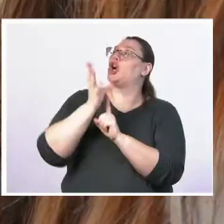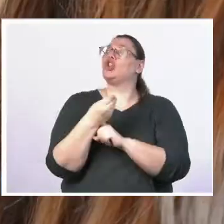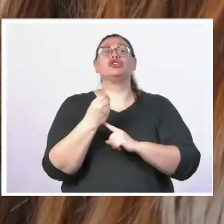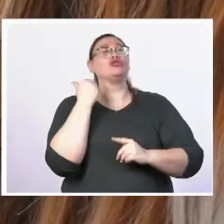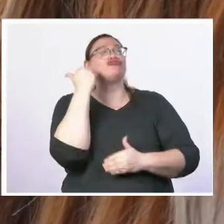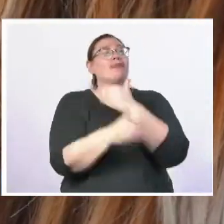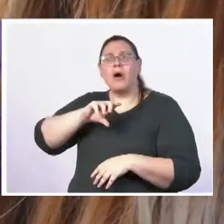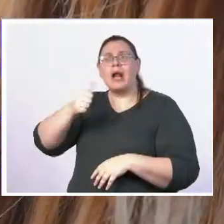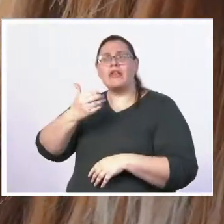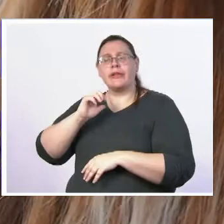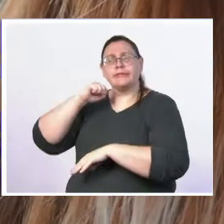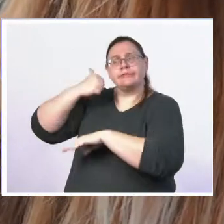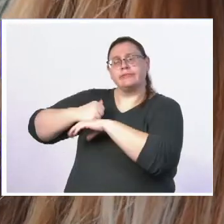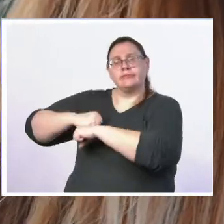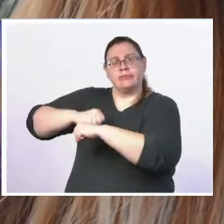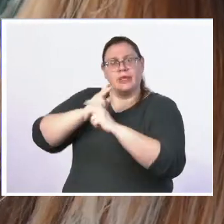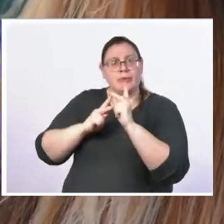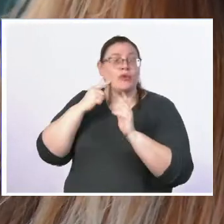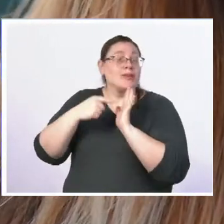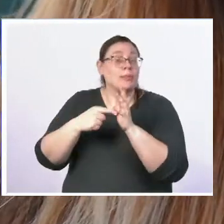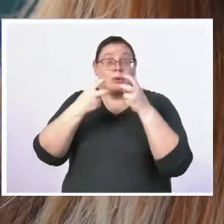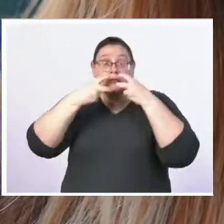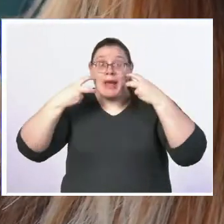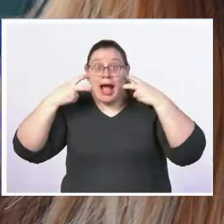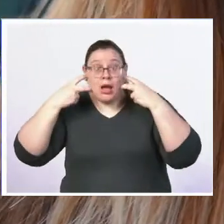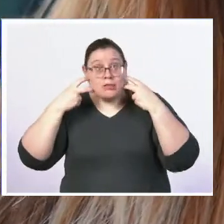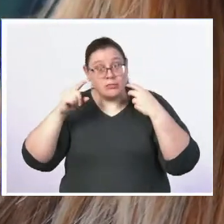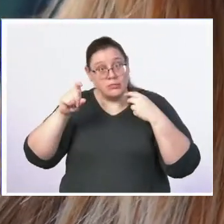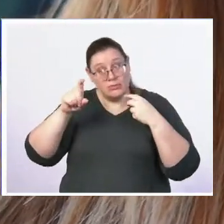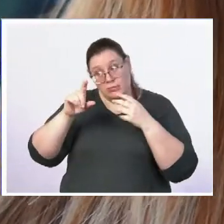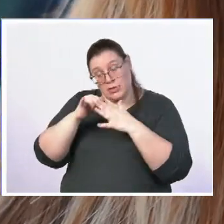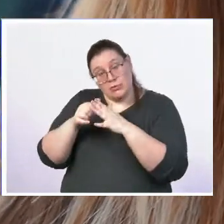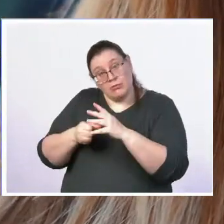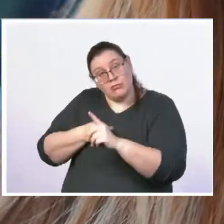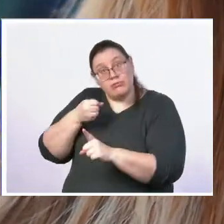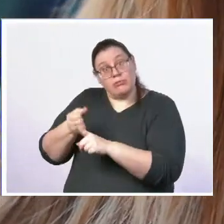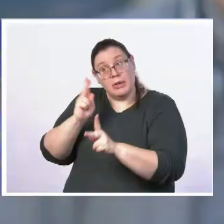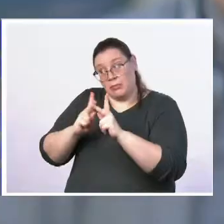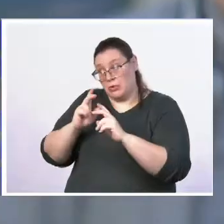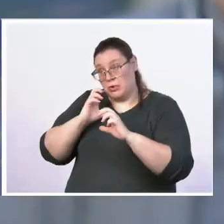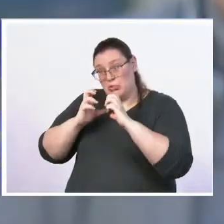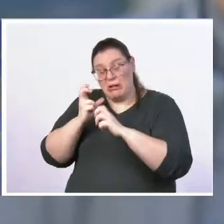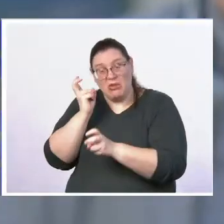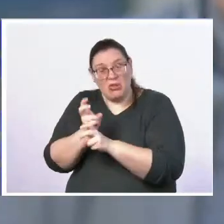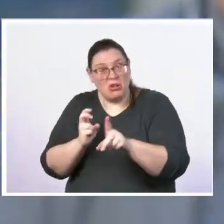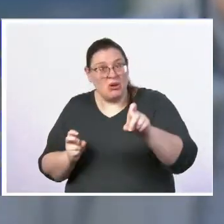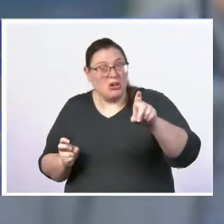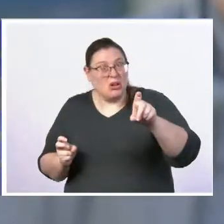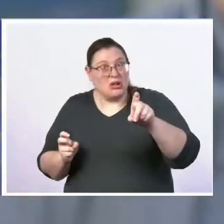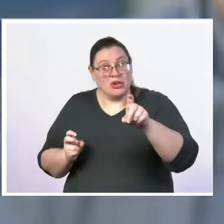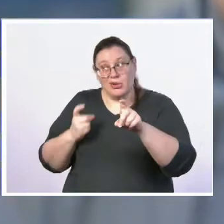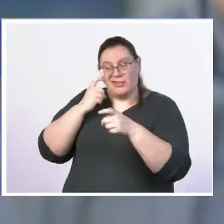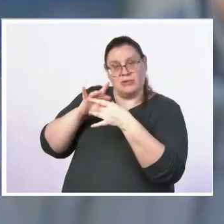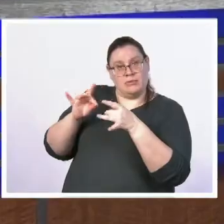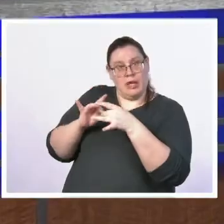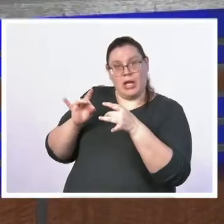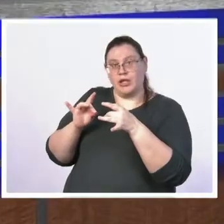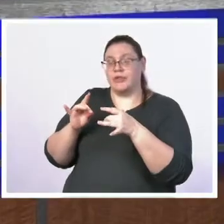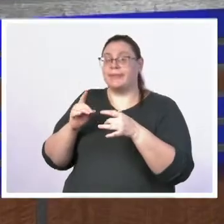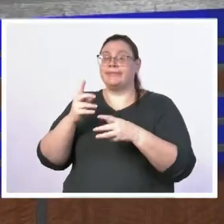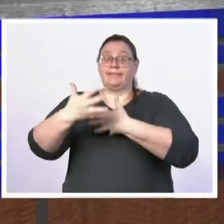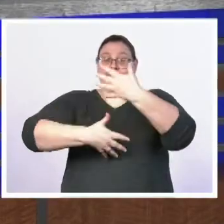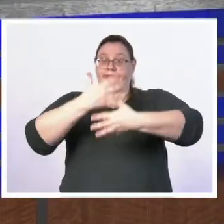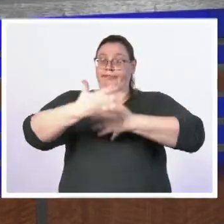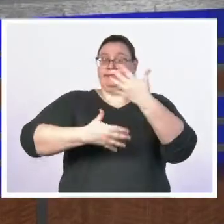you what about masks is that going to impact people's ability to communicate because as you said it's not just the hand